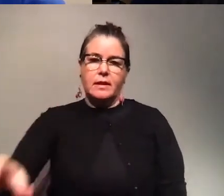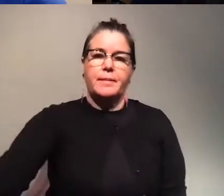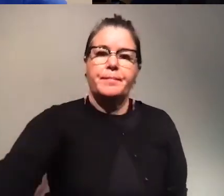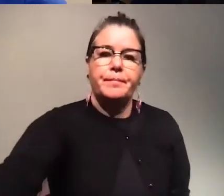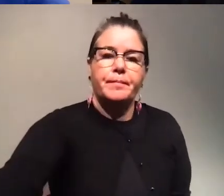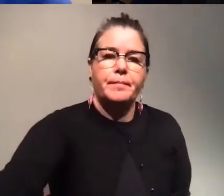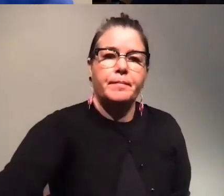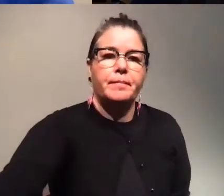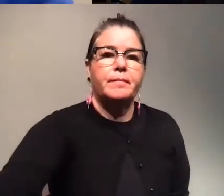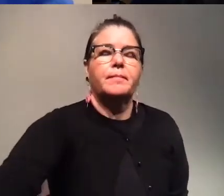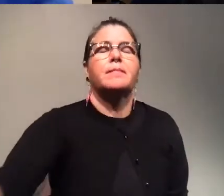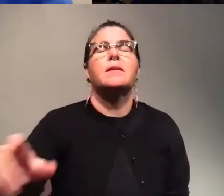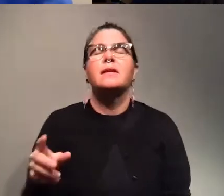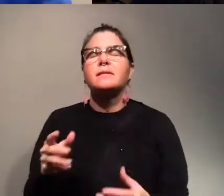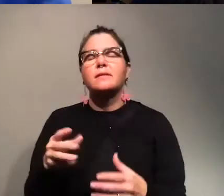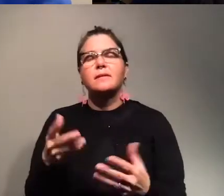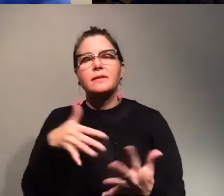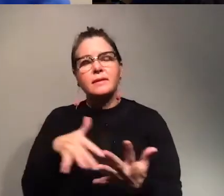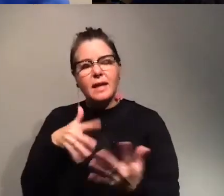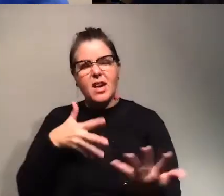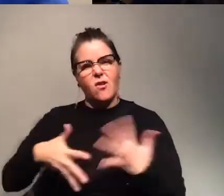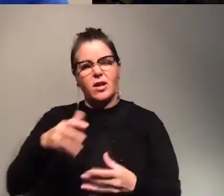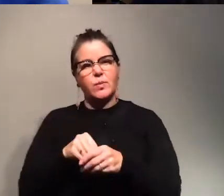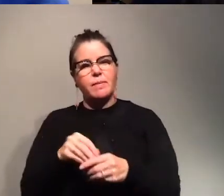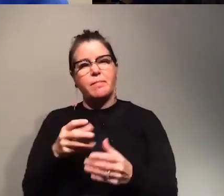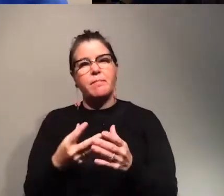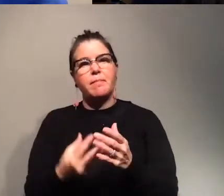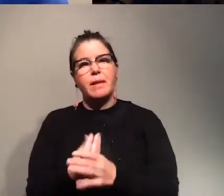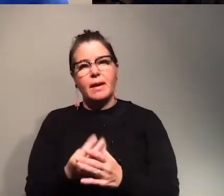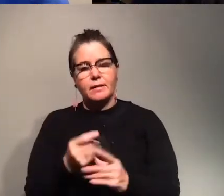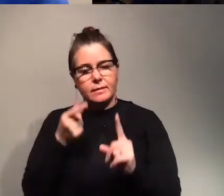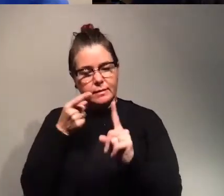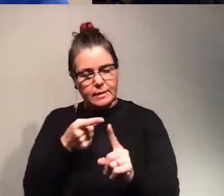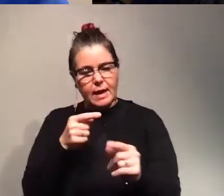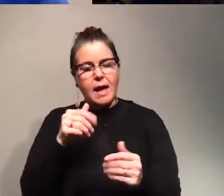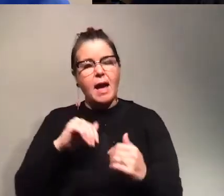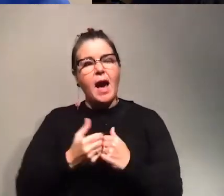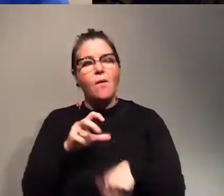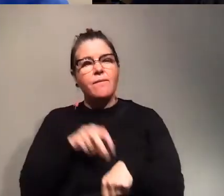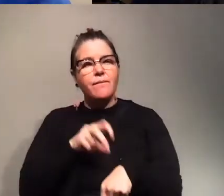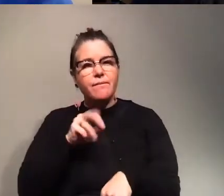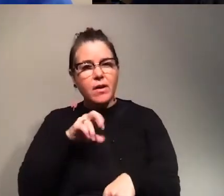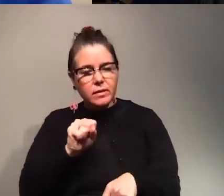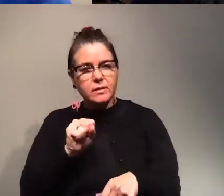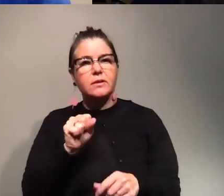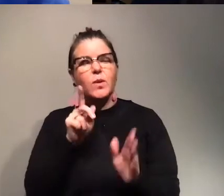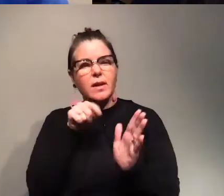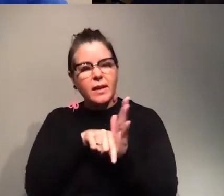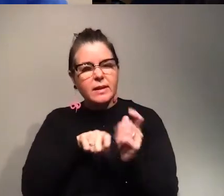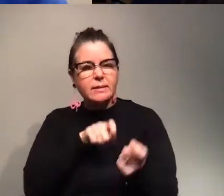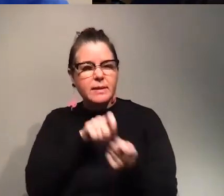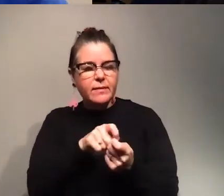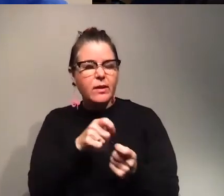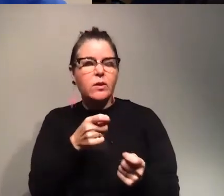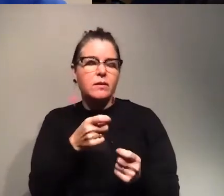virus-house interactions in plants. Specifically, I study how the virus steals specific resources from the